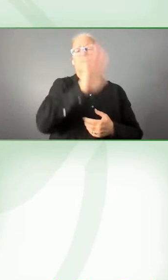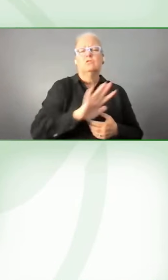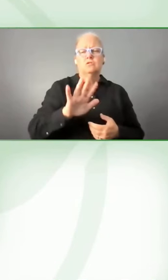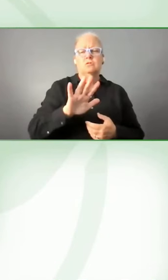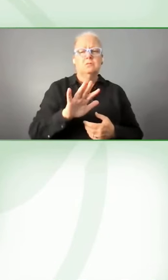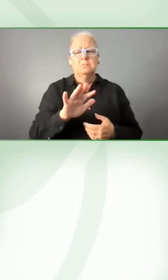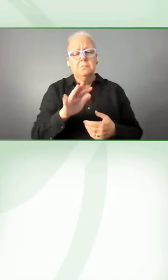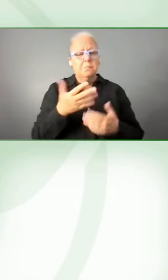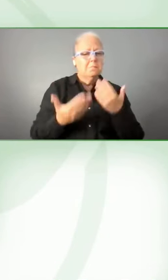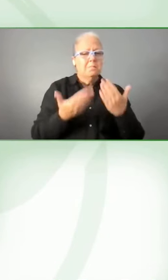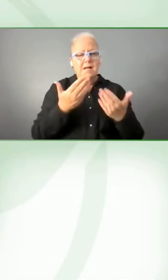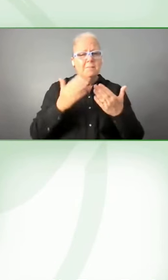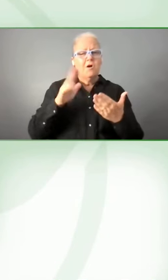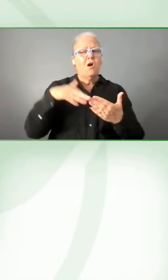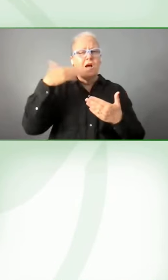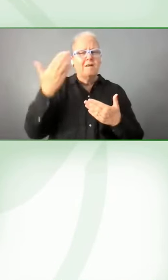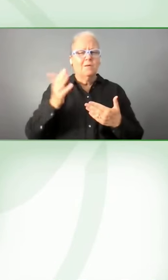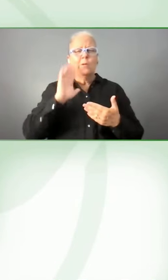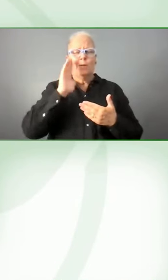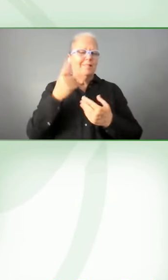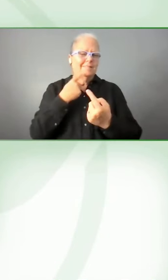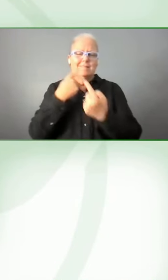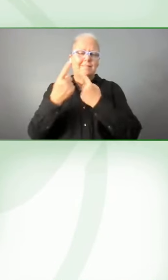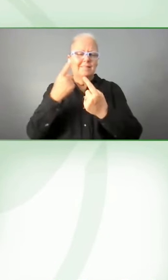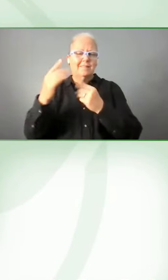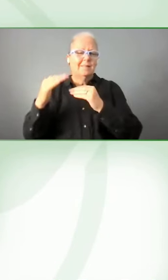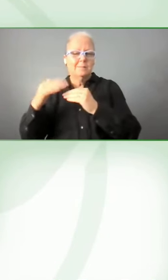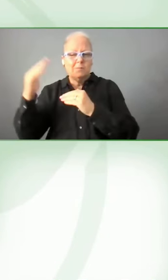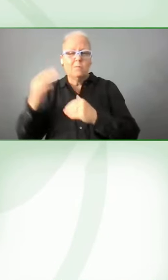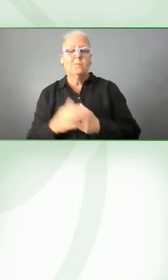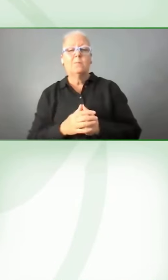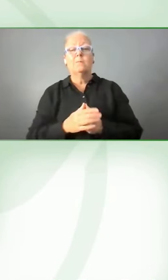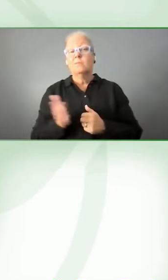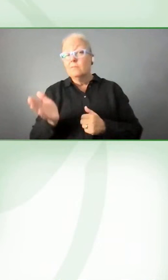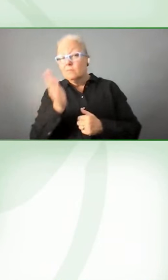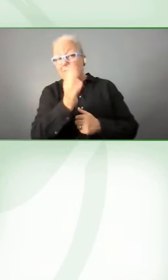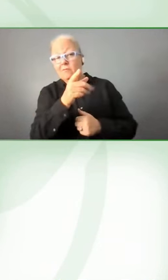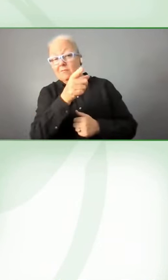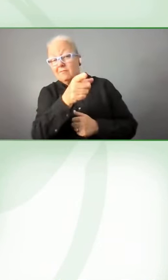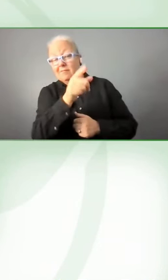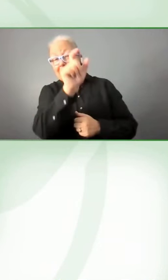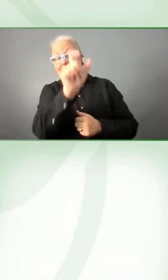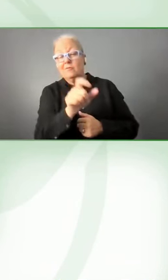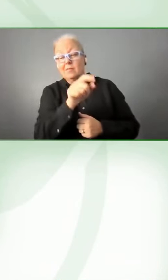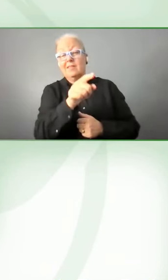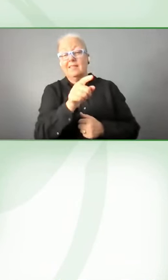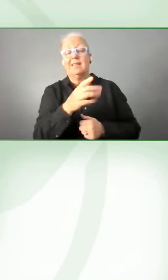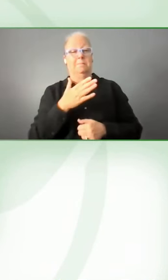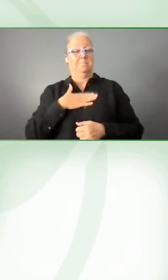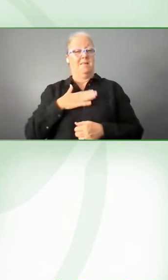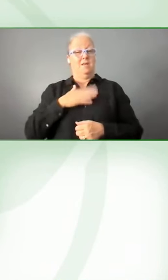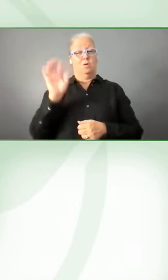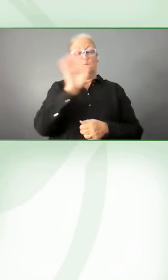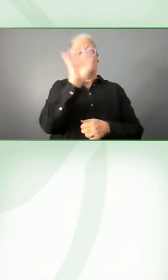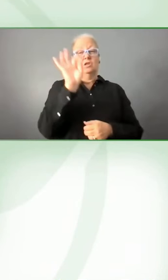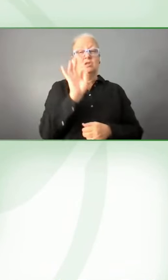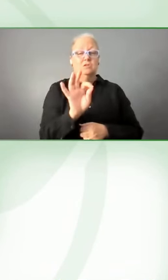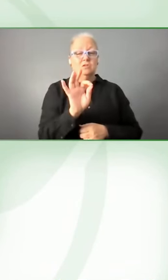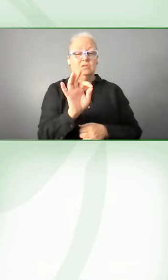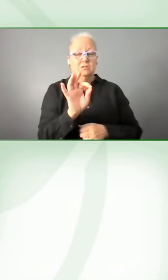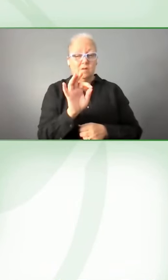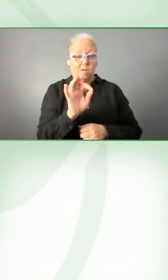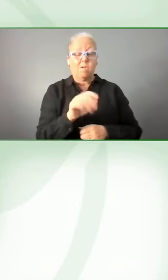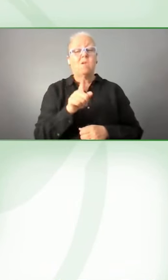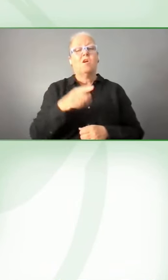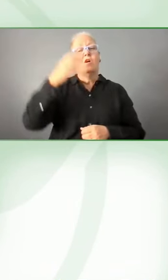at Zero Project. So do. And to the colleague over there, that would be my question as well. How aware is, are the government agencies in